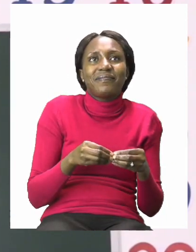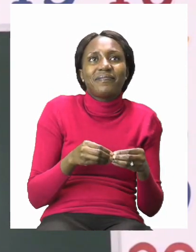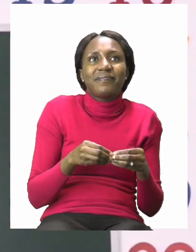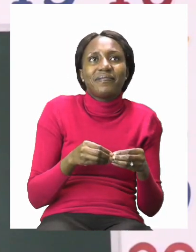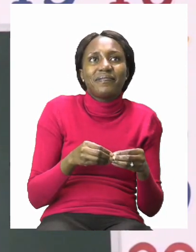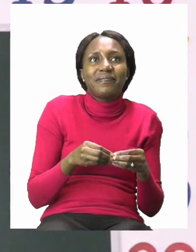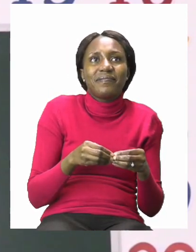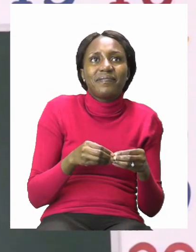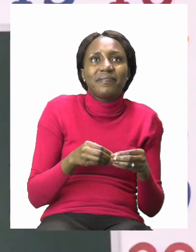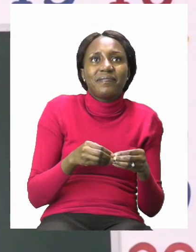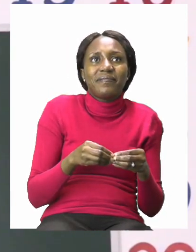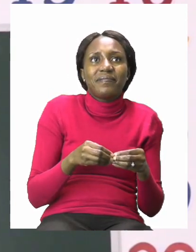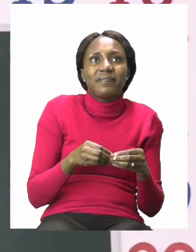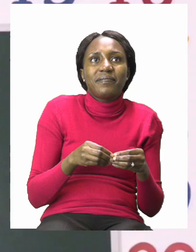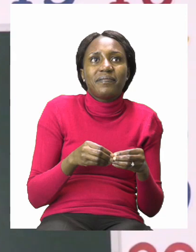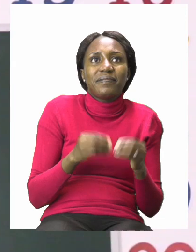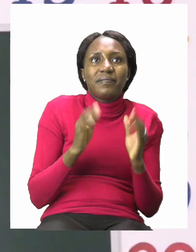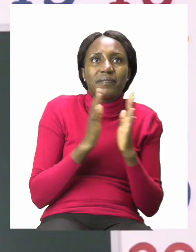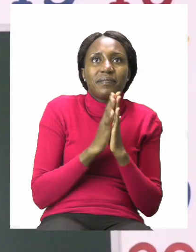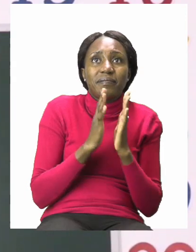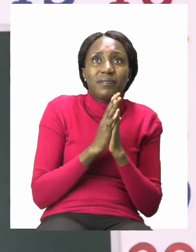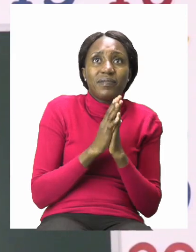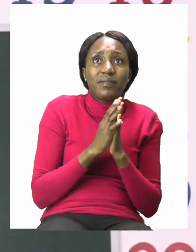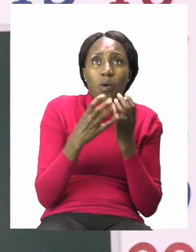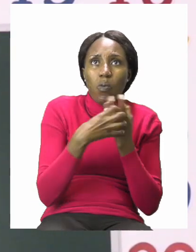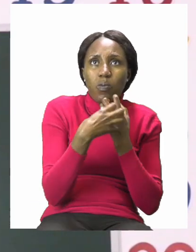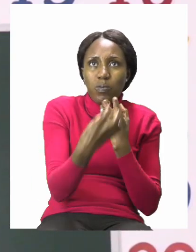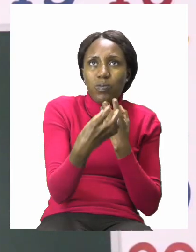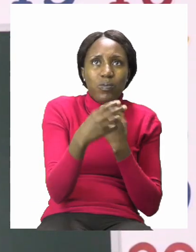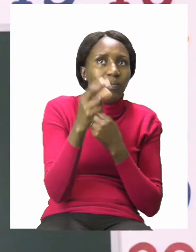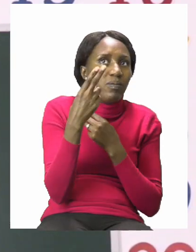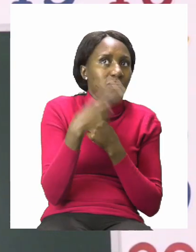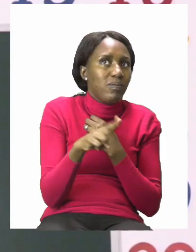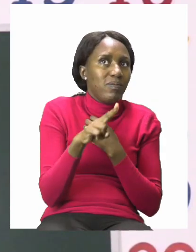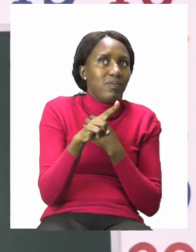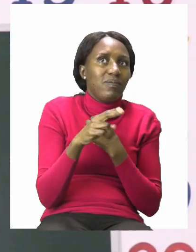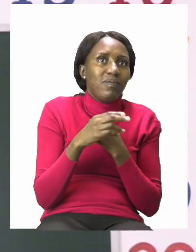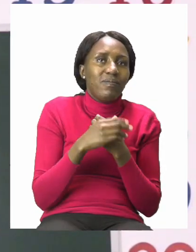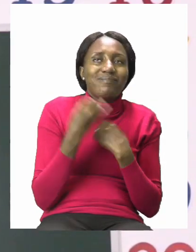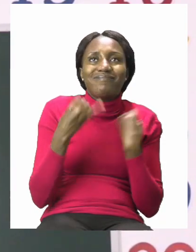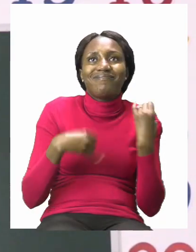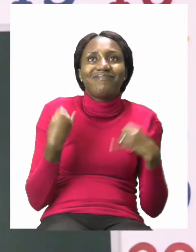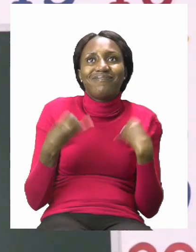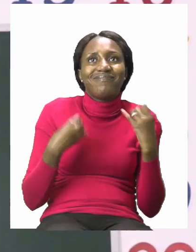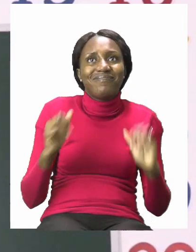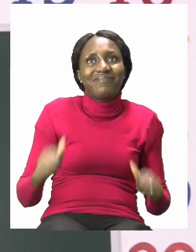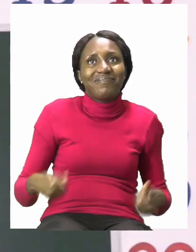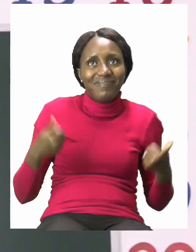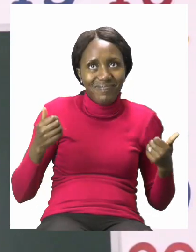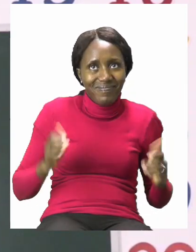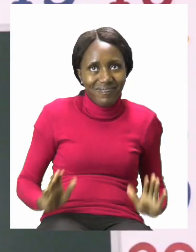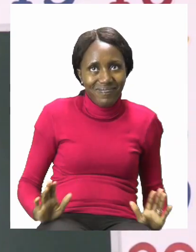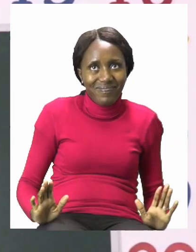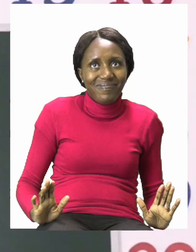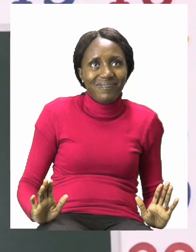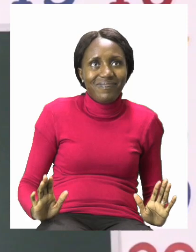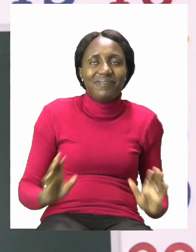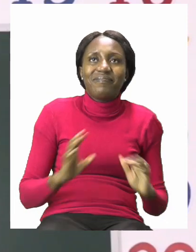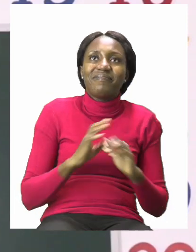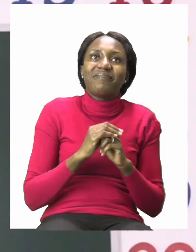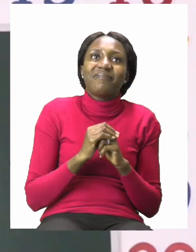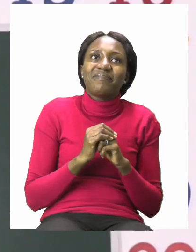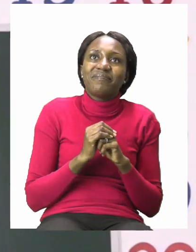But just make sure that you don't lose any of the pieces. So, have fun boys and girls with our two games that we have today.